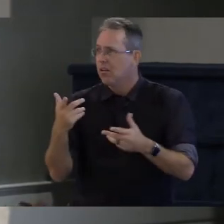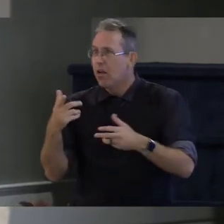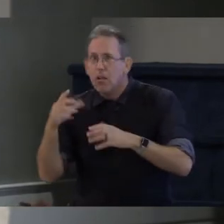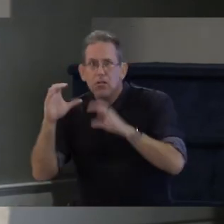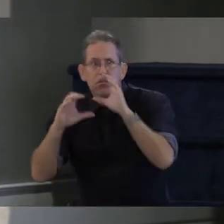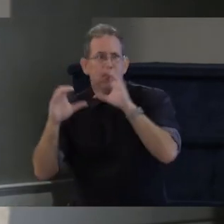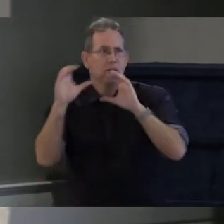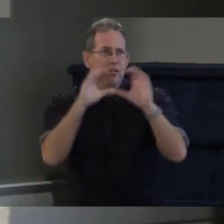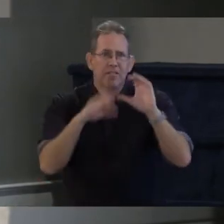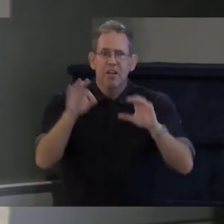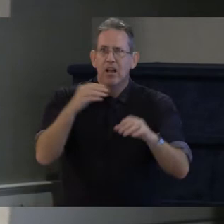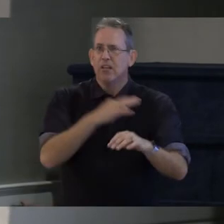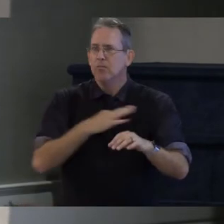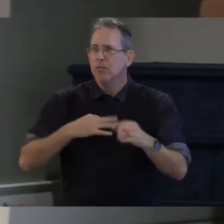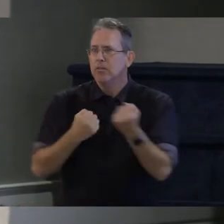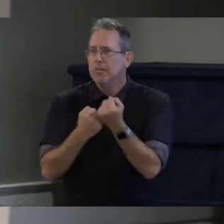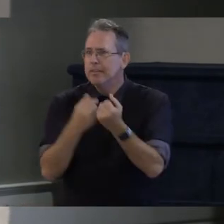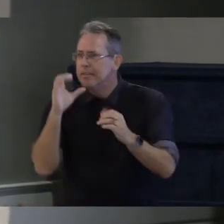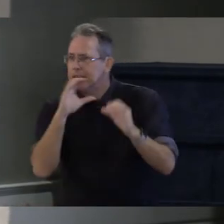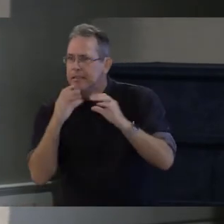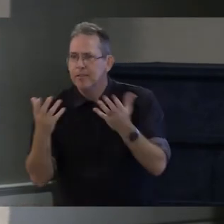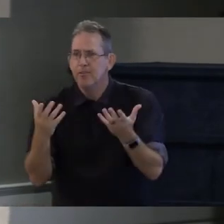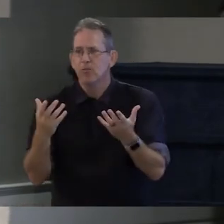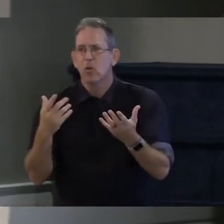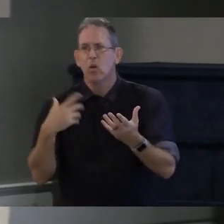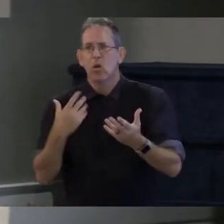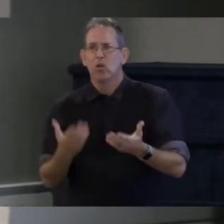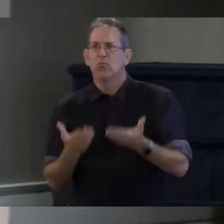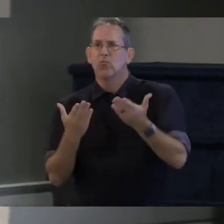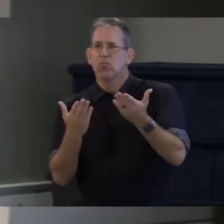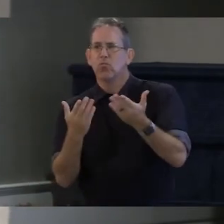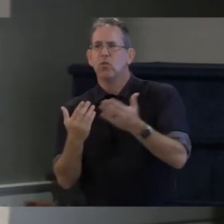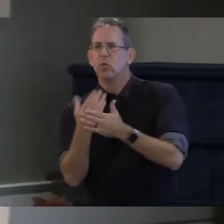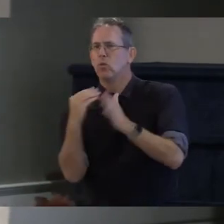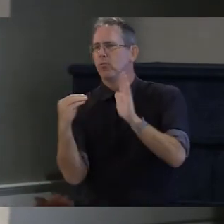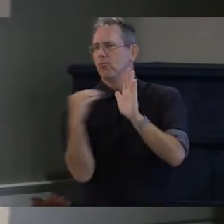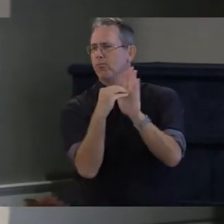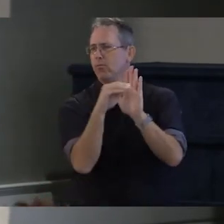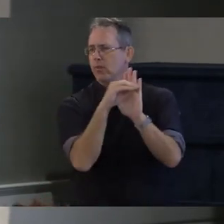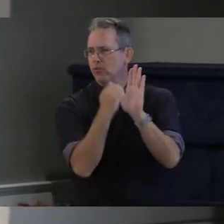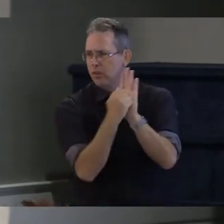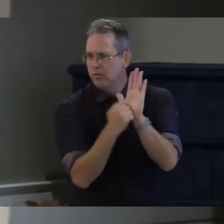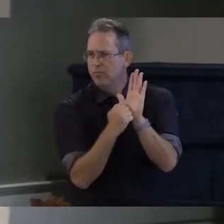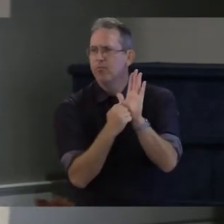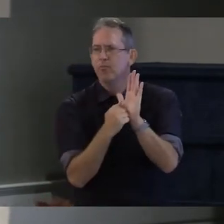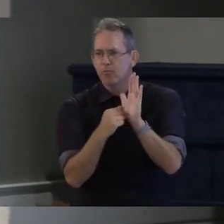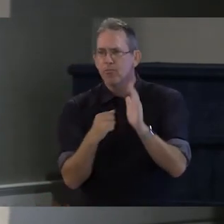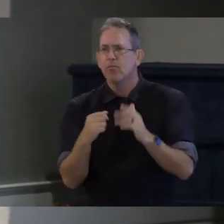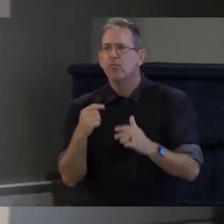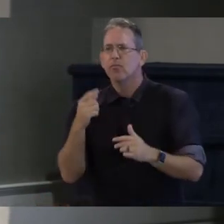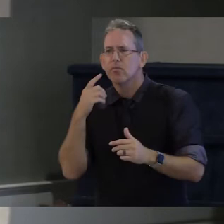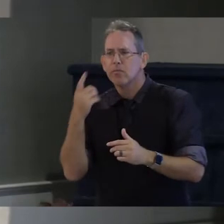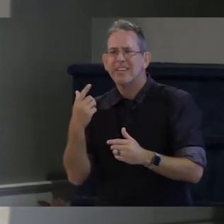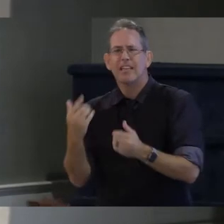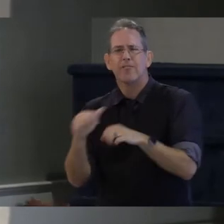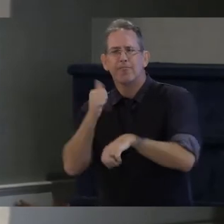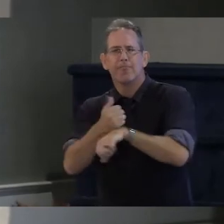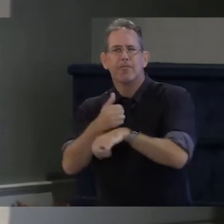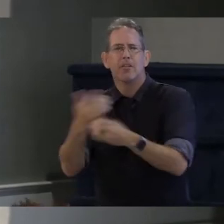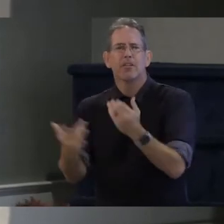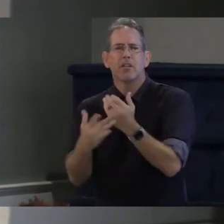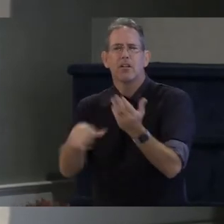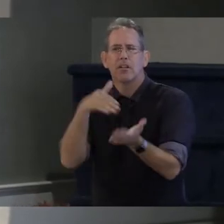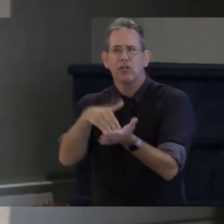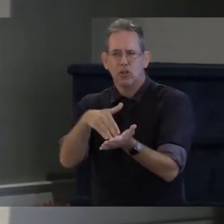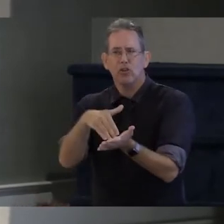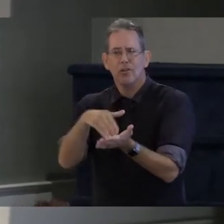agenda to support significant investments in our career and technical centers further training that's paid for